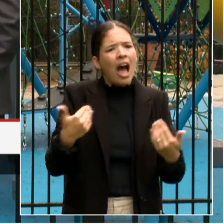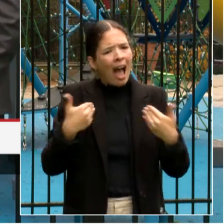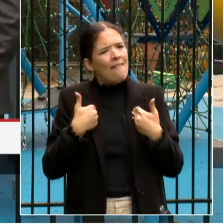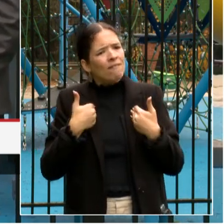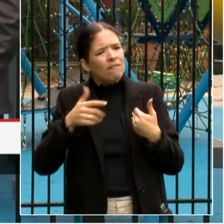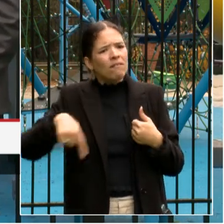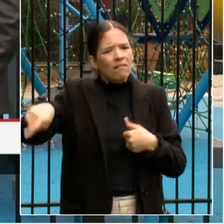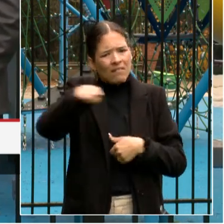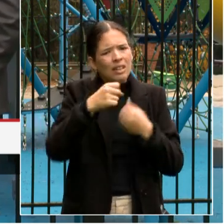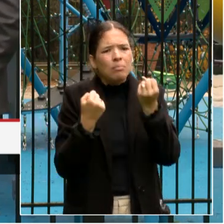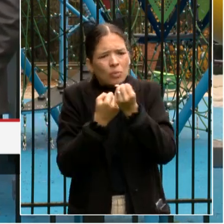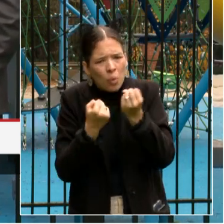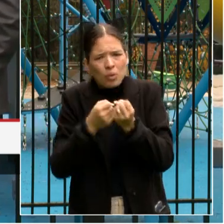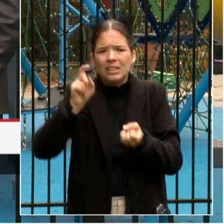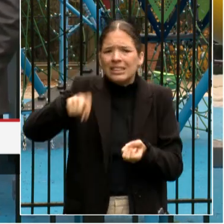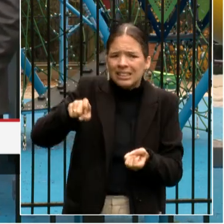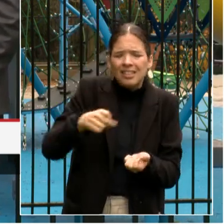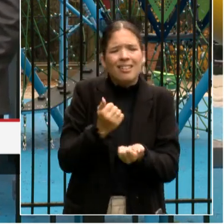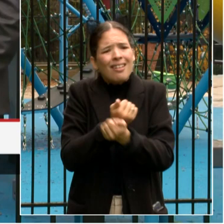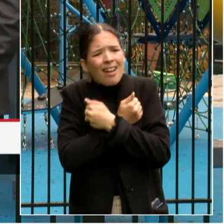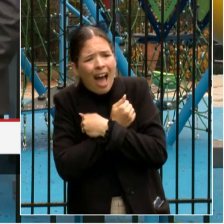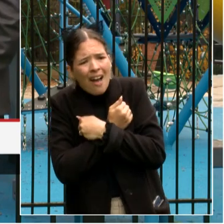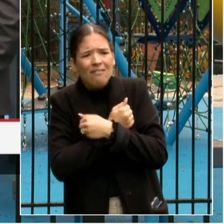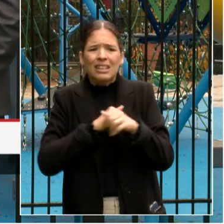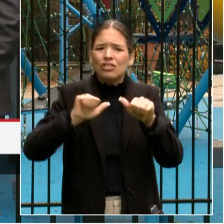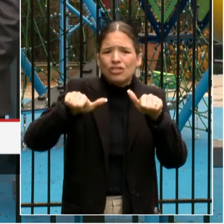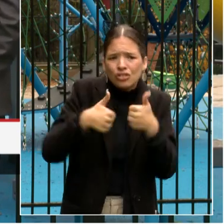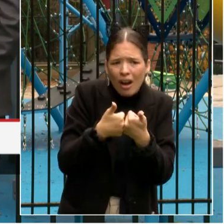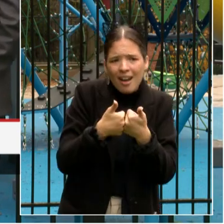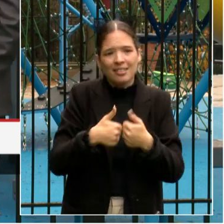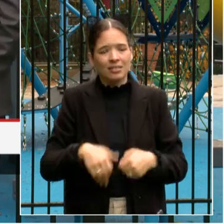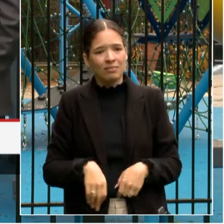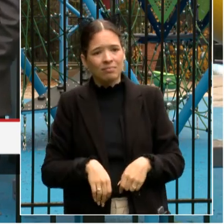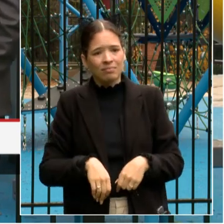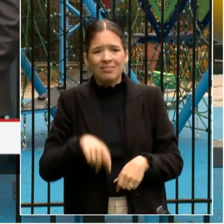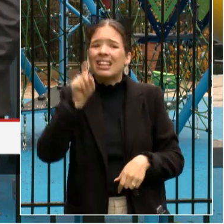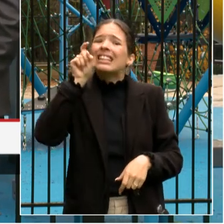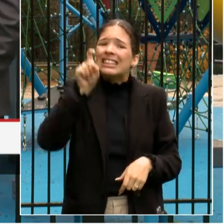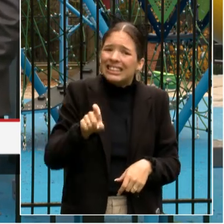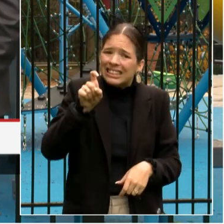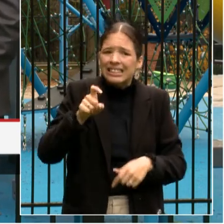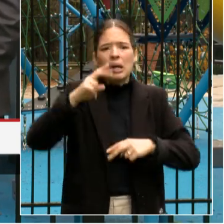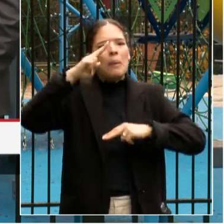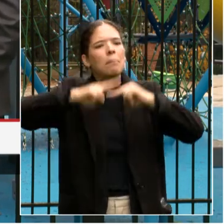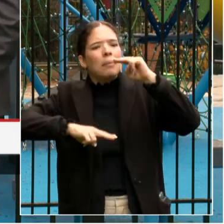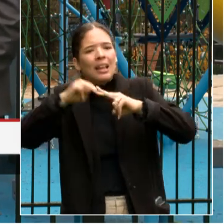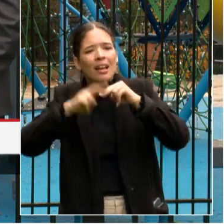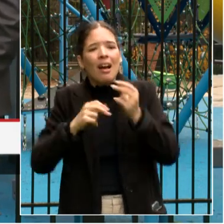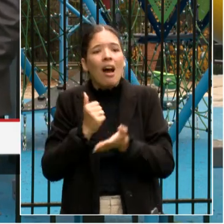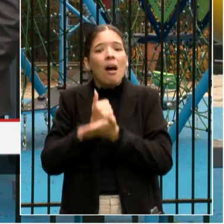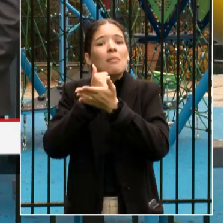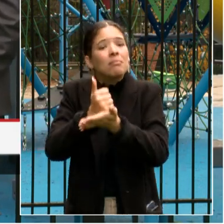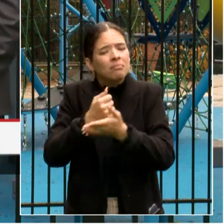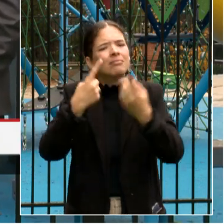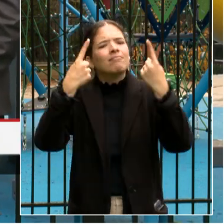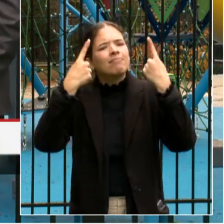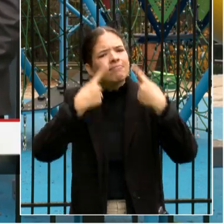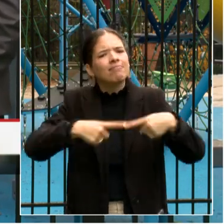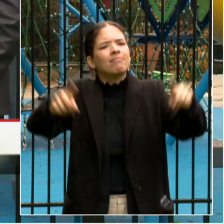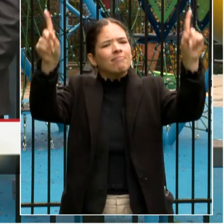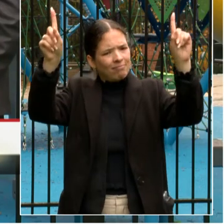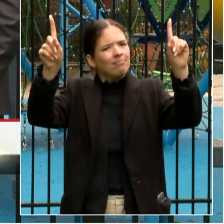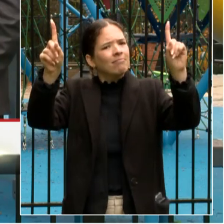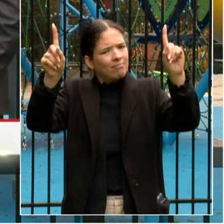being loved and challenged. They also need the facilities that help them thrive. And so I am just